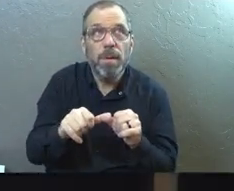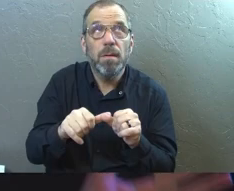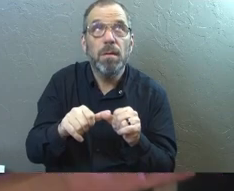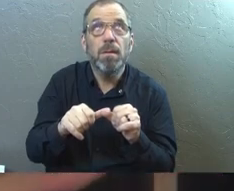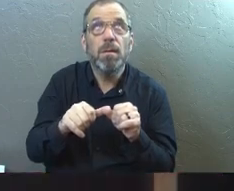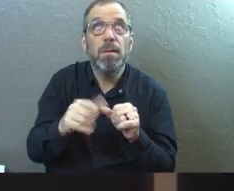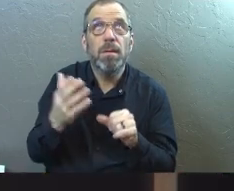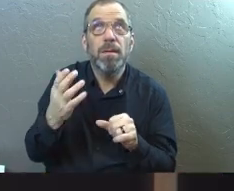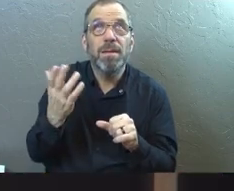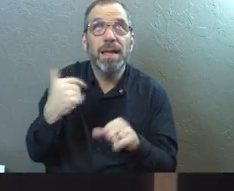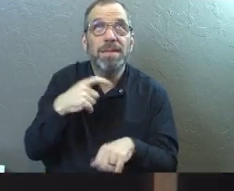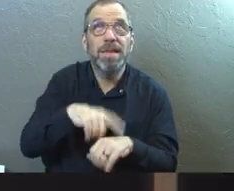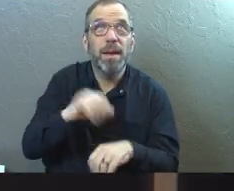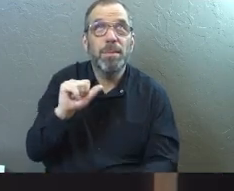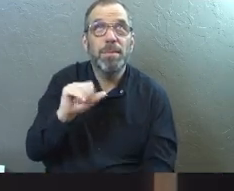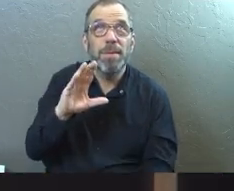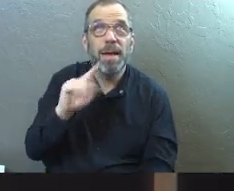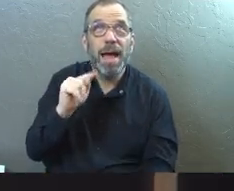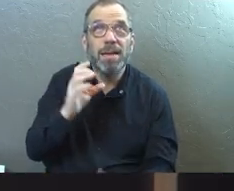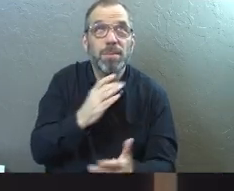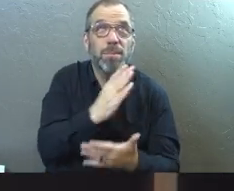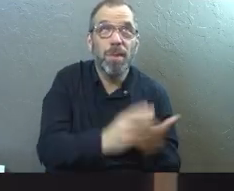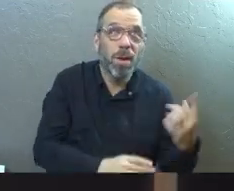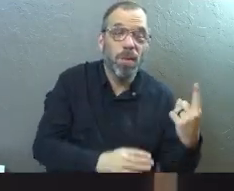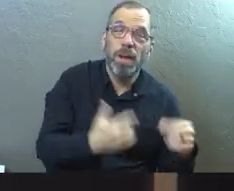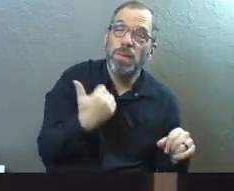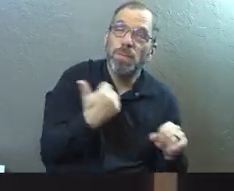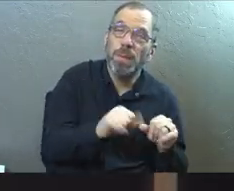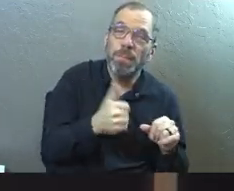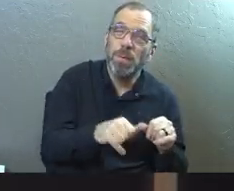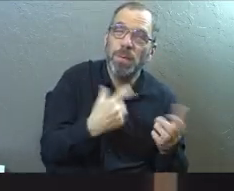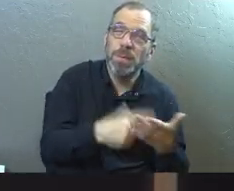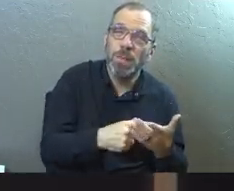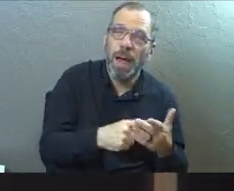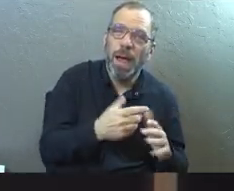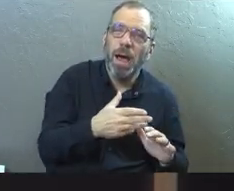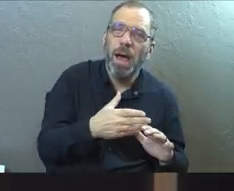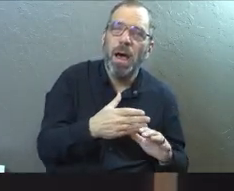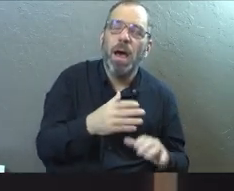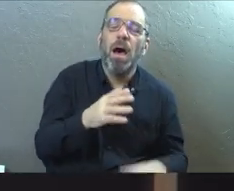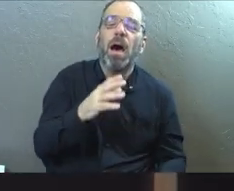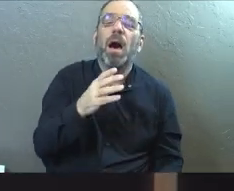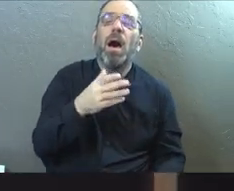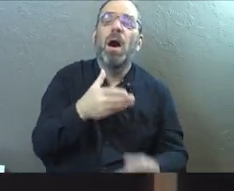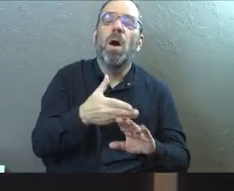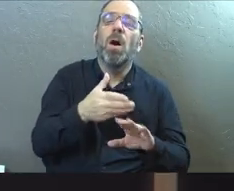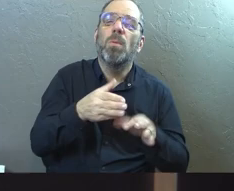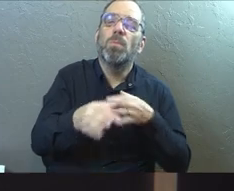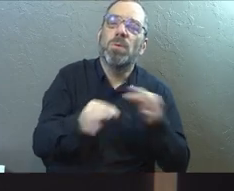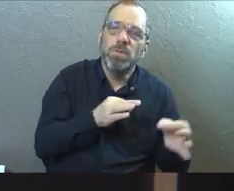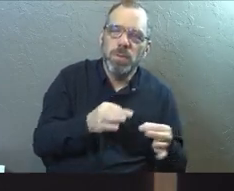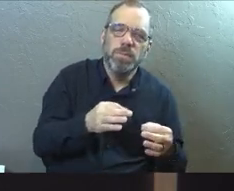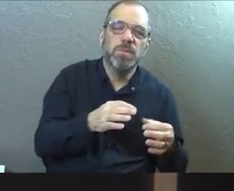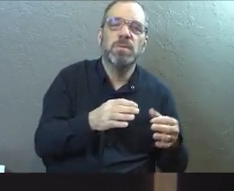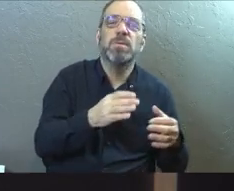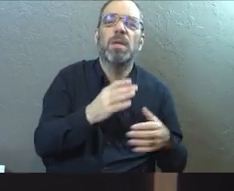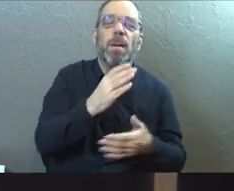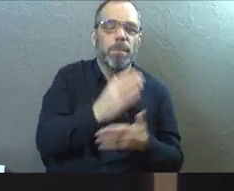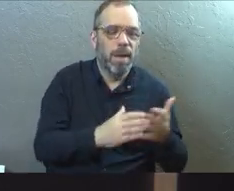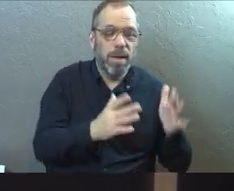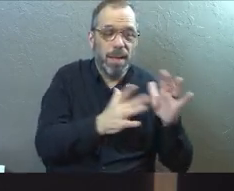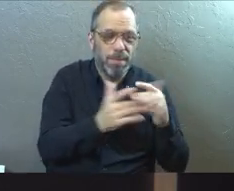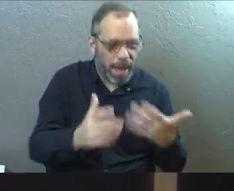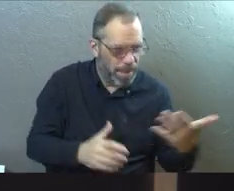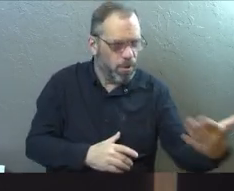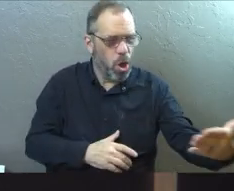last Acts, Acts part one, we talked about prescriptive versus descriptive, right? We do it with scripture, man. We take pieces of what